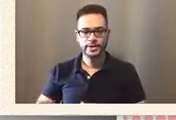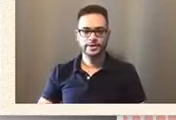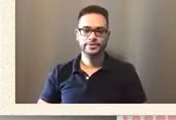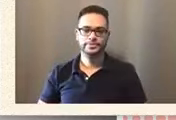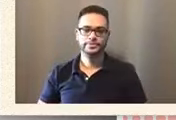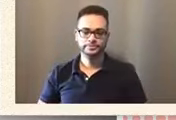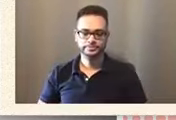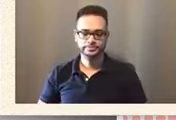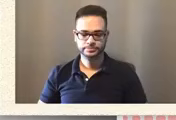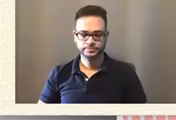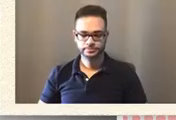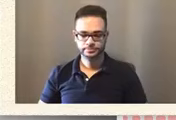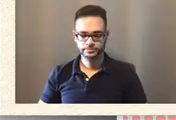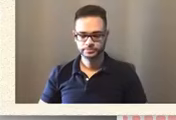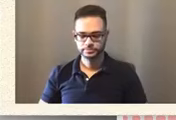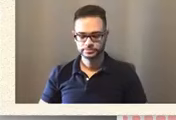wine.